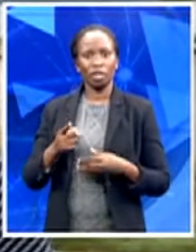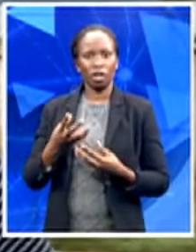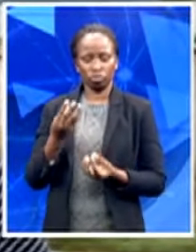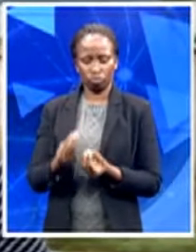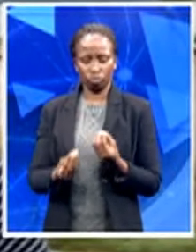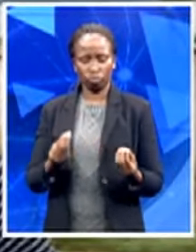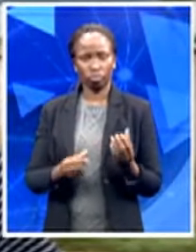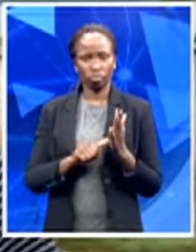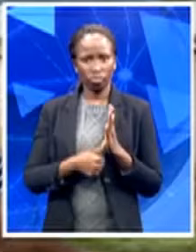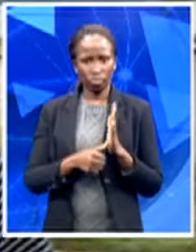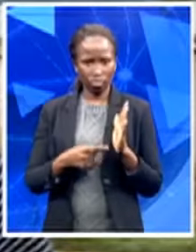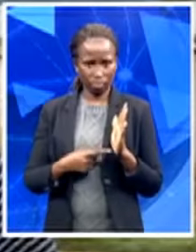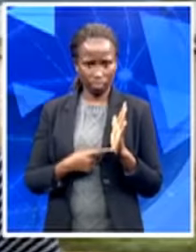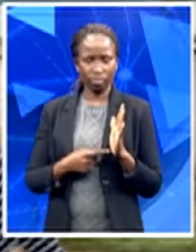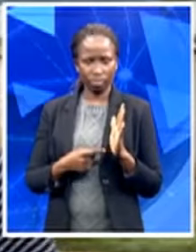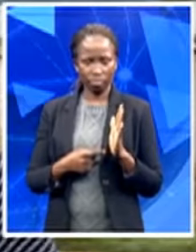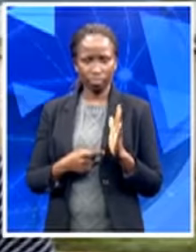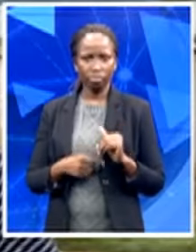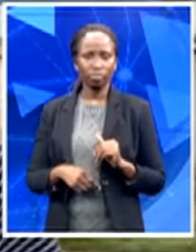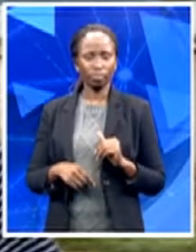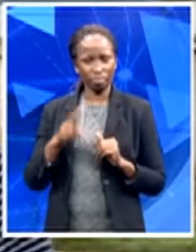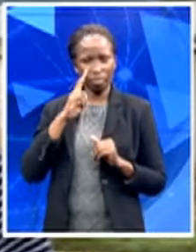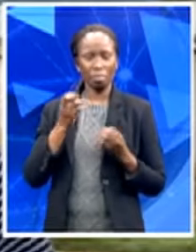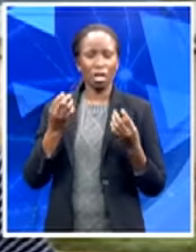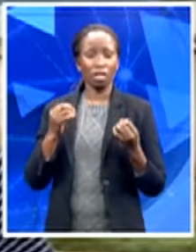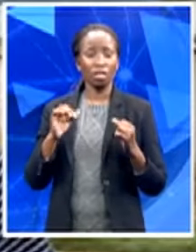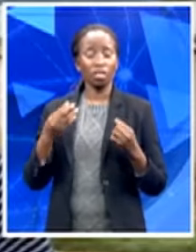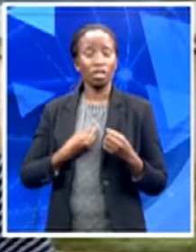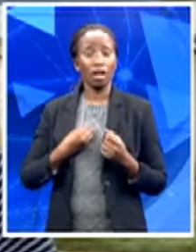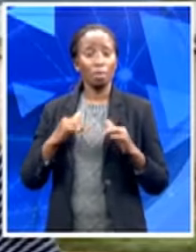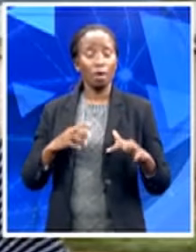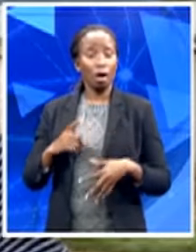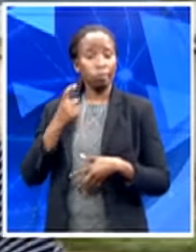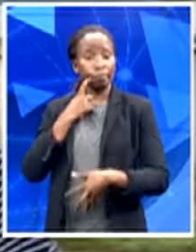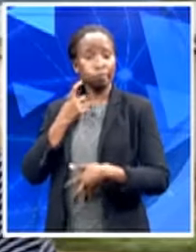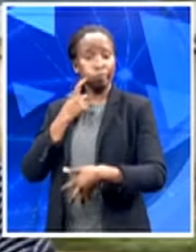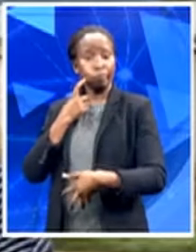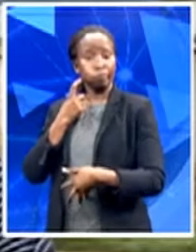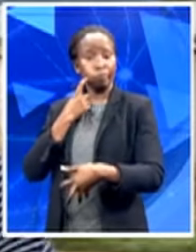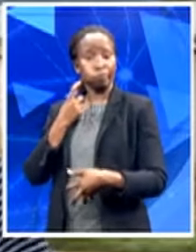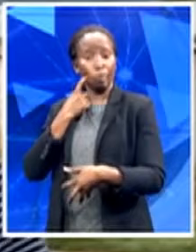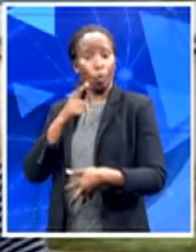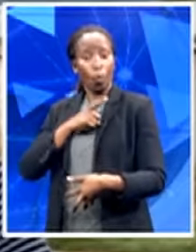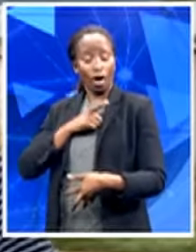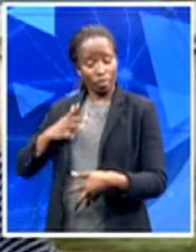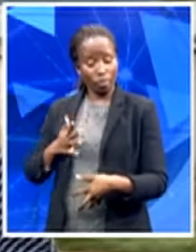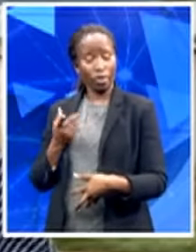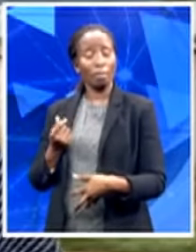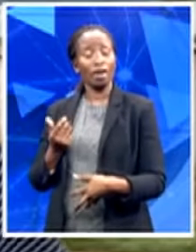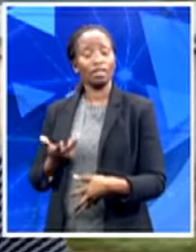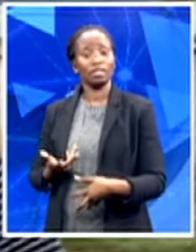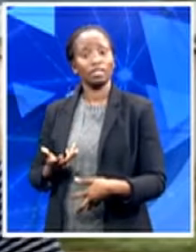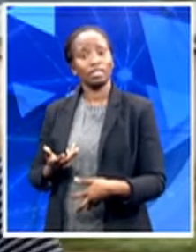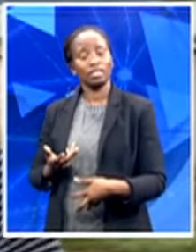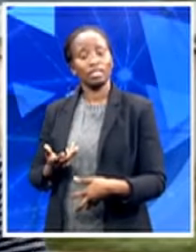a lot of young people pregnant, because we want money, because we are not working. So most just opt to rather get pregnant,